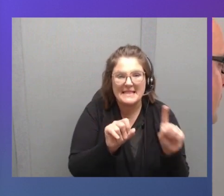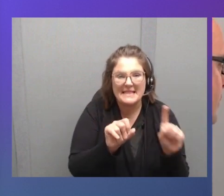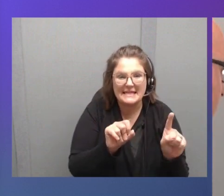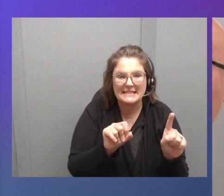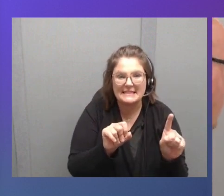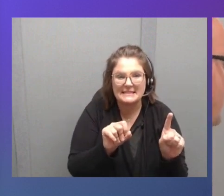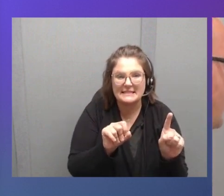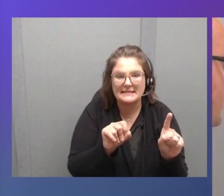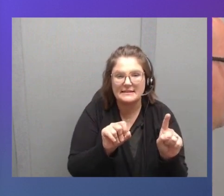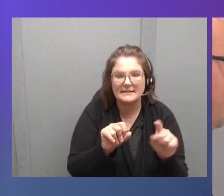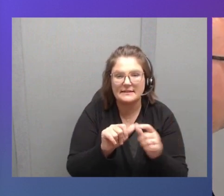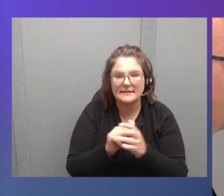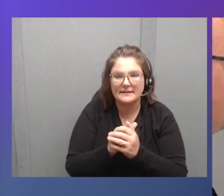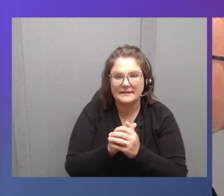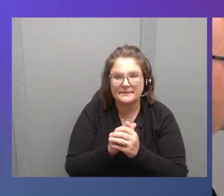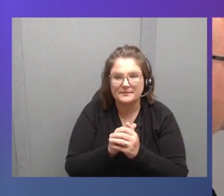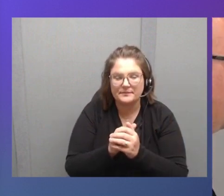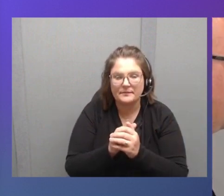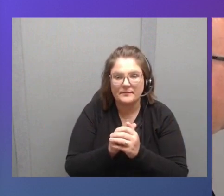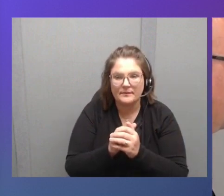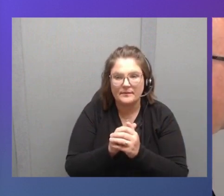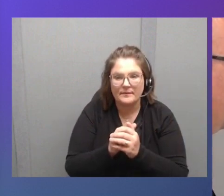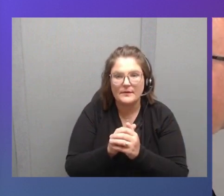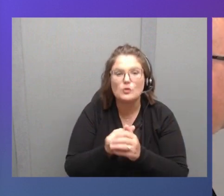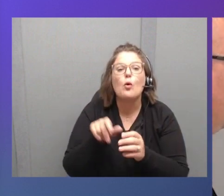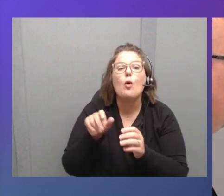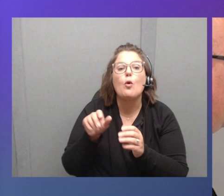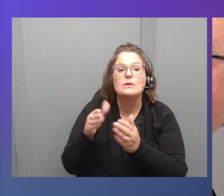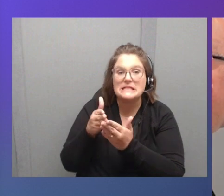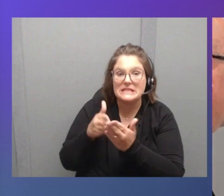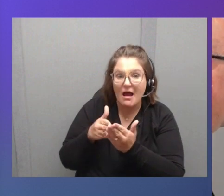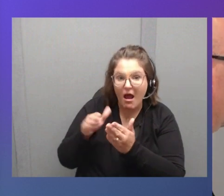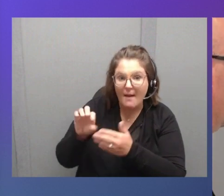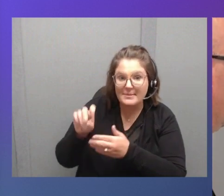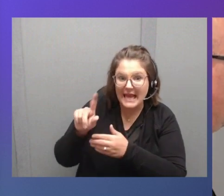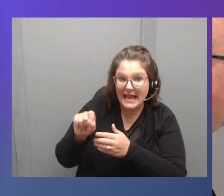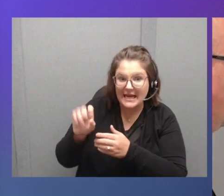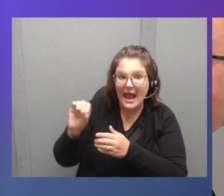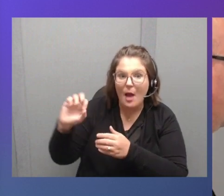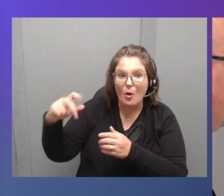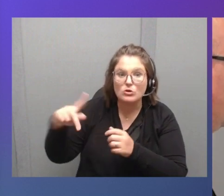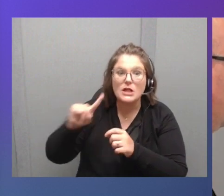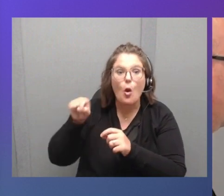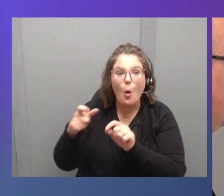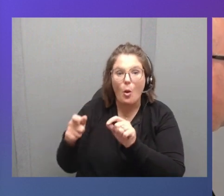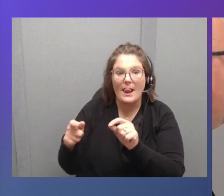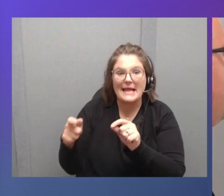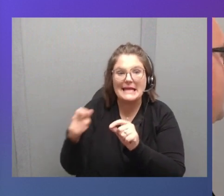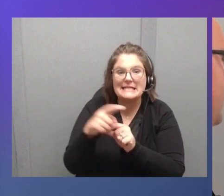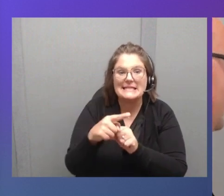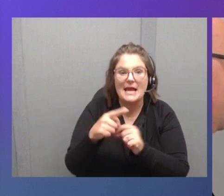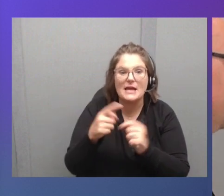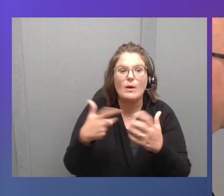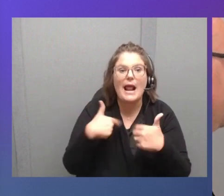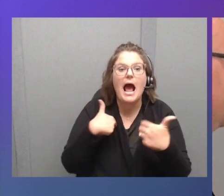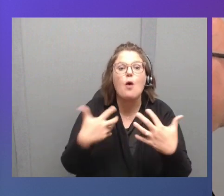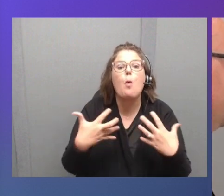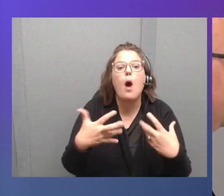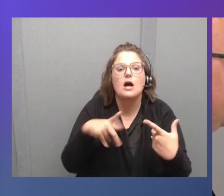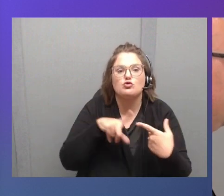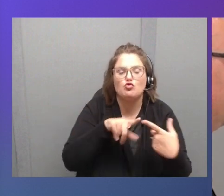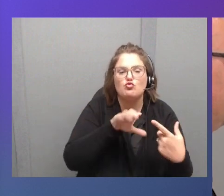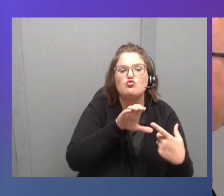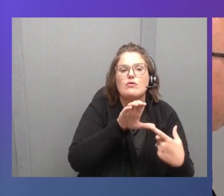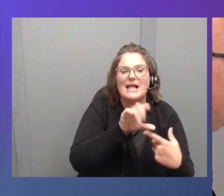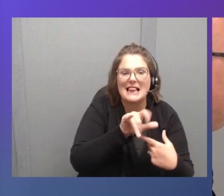pre-process some data on outpost and only send data that I need to the cloud, right? So in this way, I will minimize